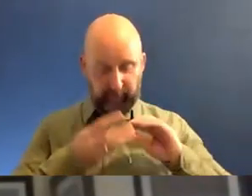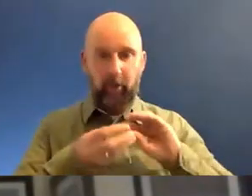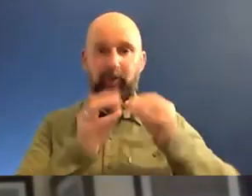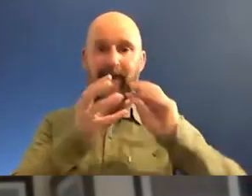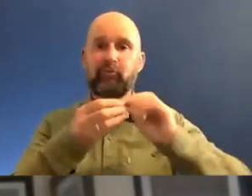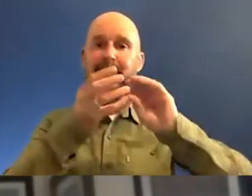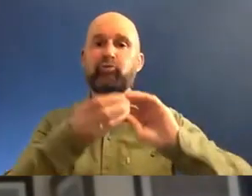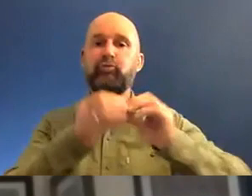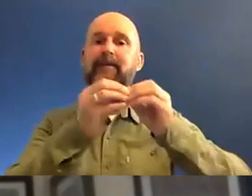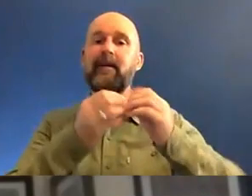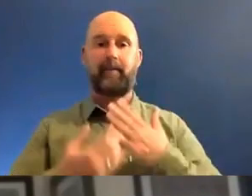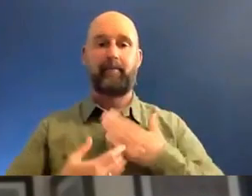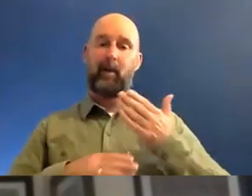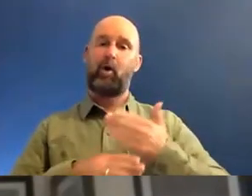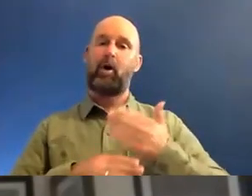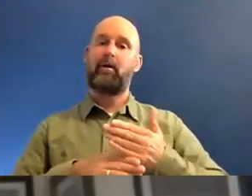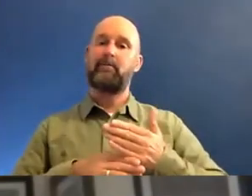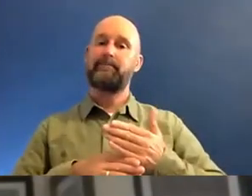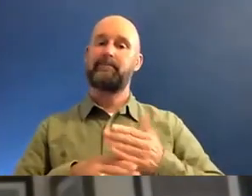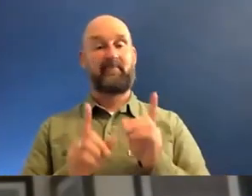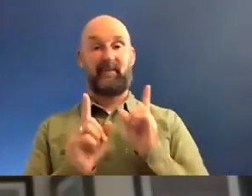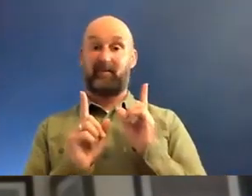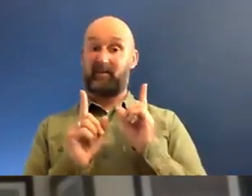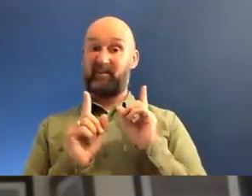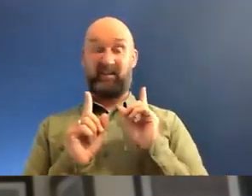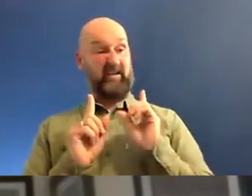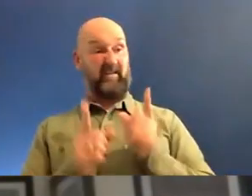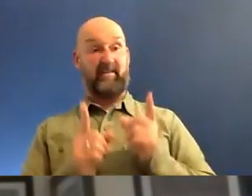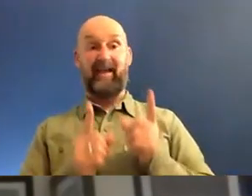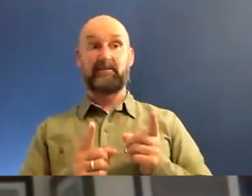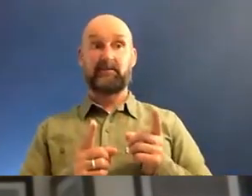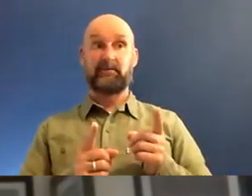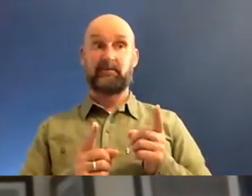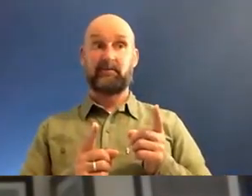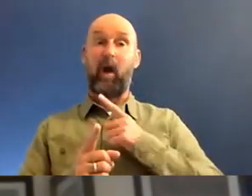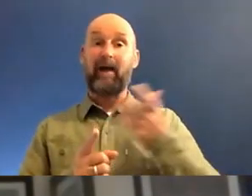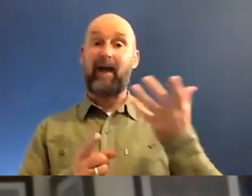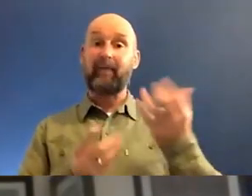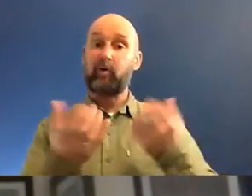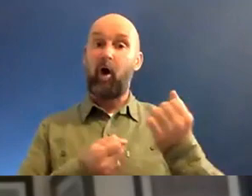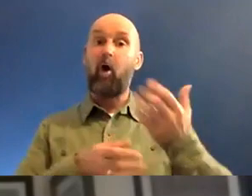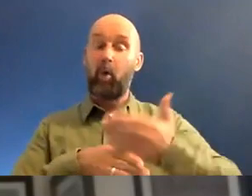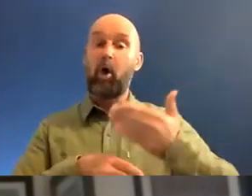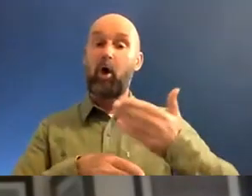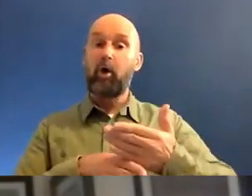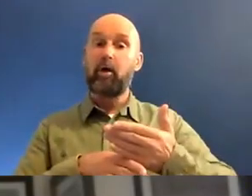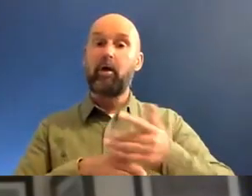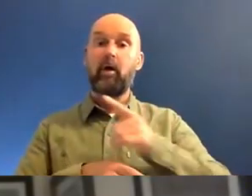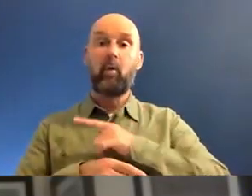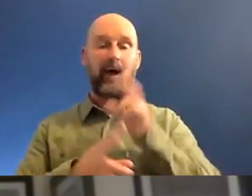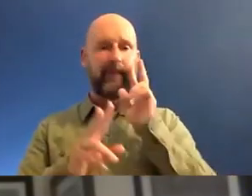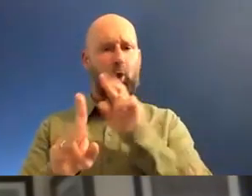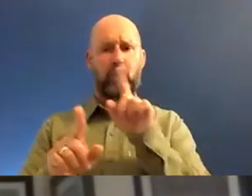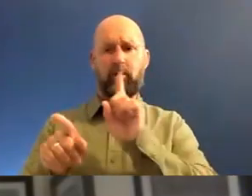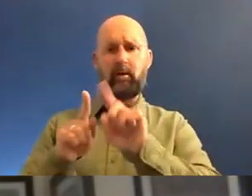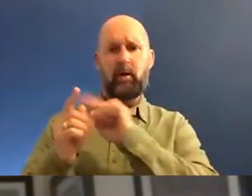creating. And I think that's one thing that's, that, that's got me work is when people look at artists and they say, okay, there was like